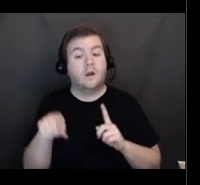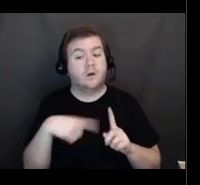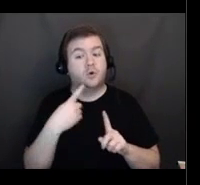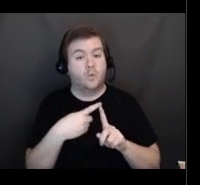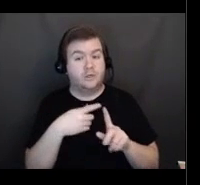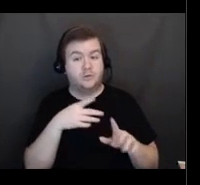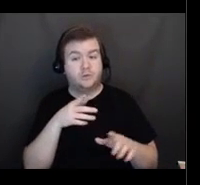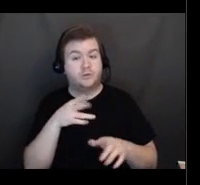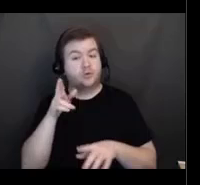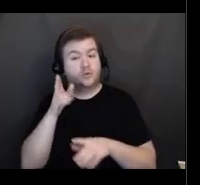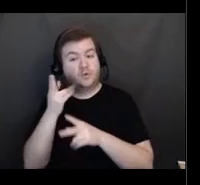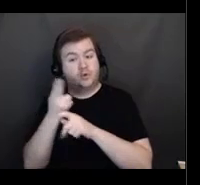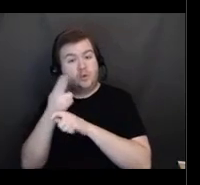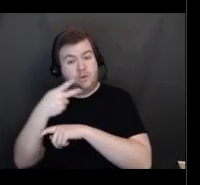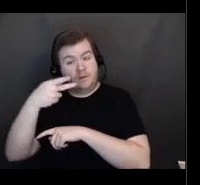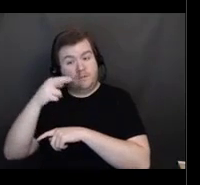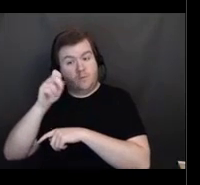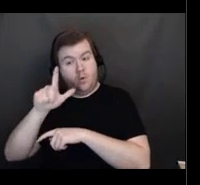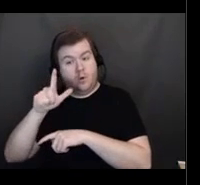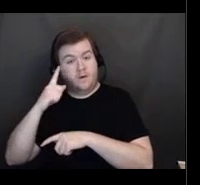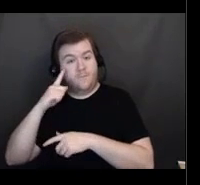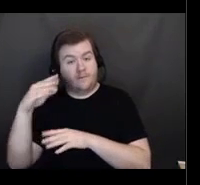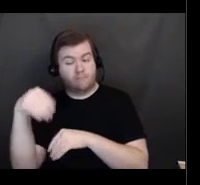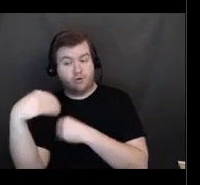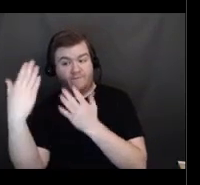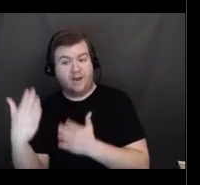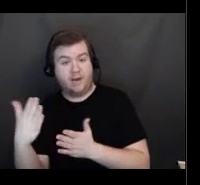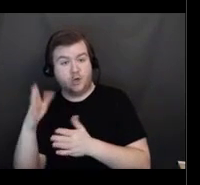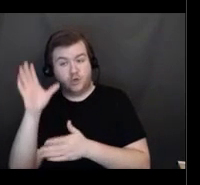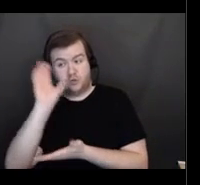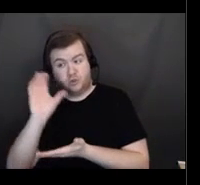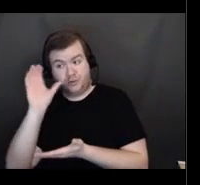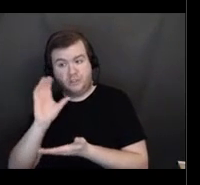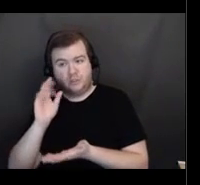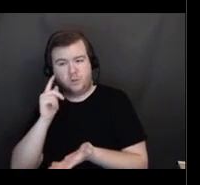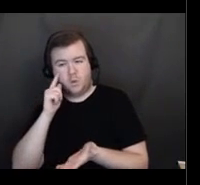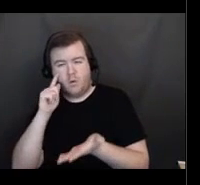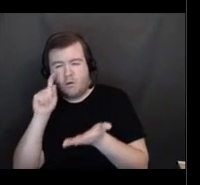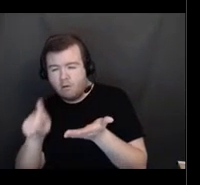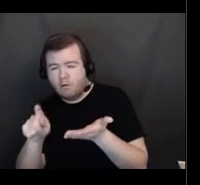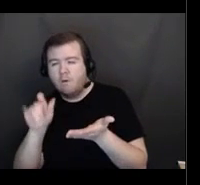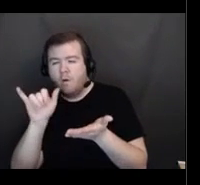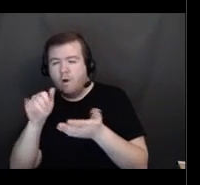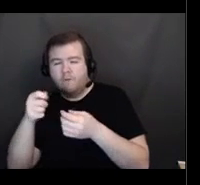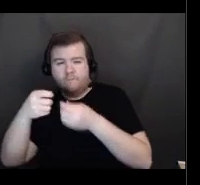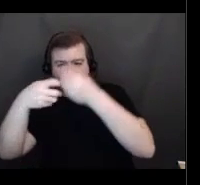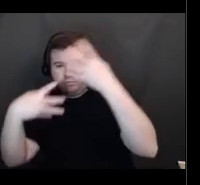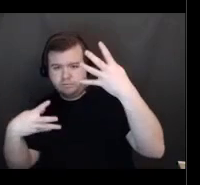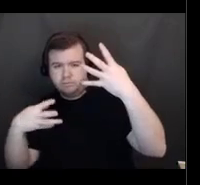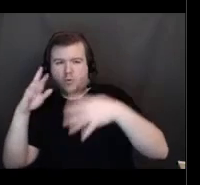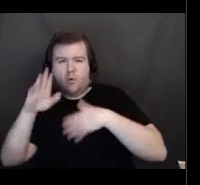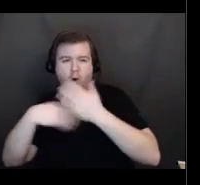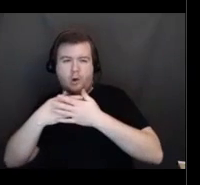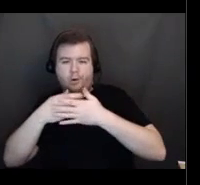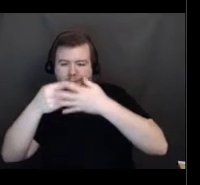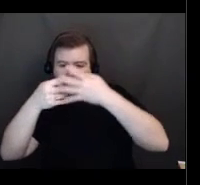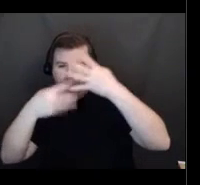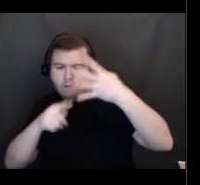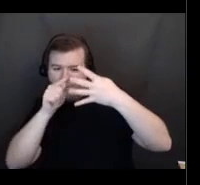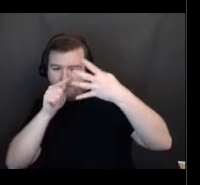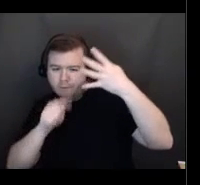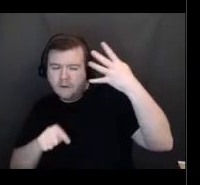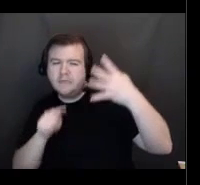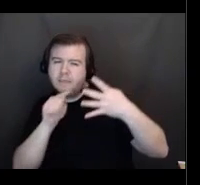search, you will see that the provider in the search results, you will see that it will tell you if